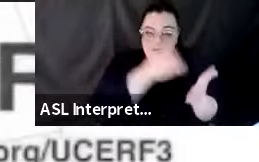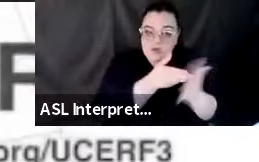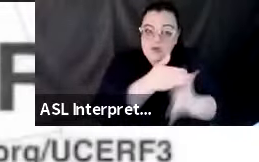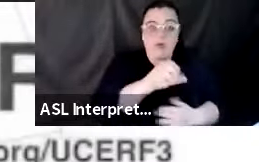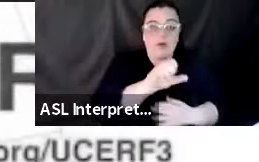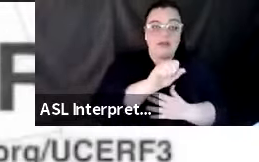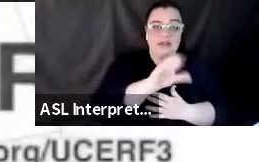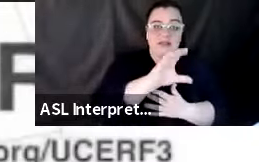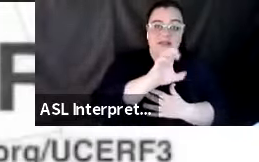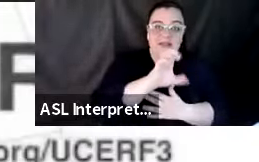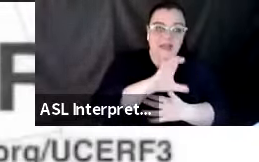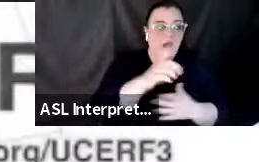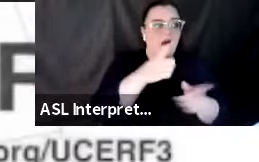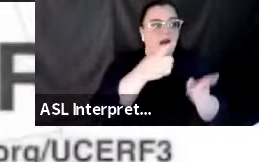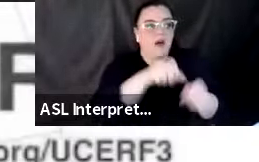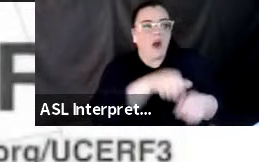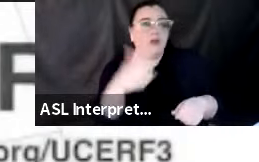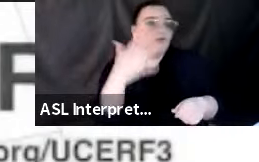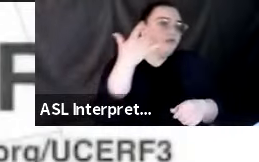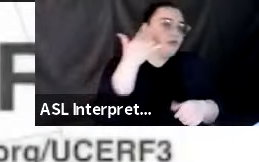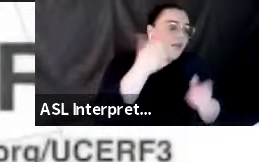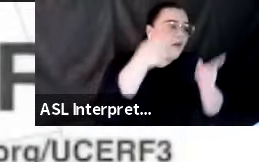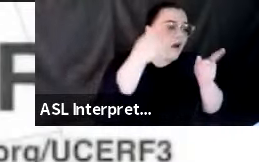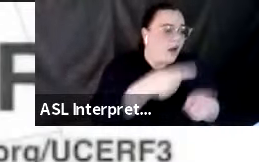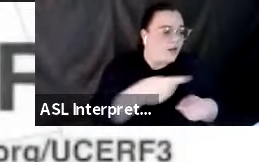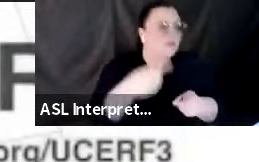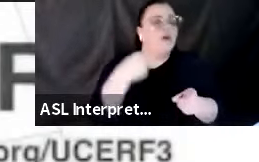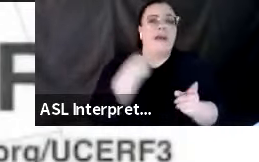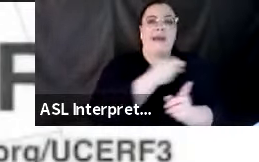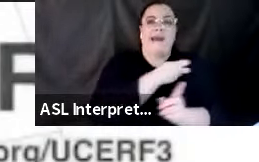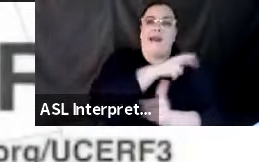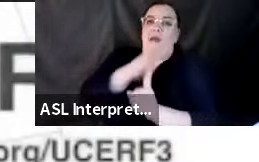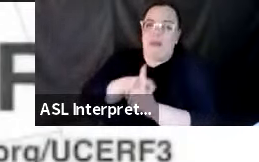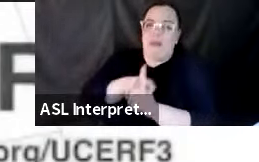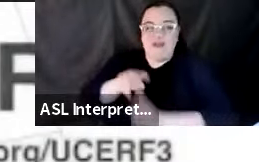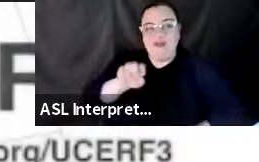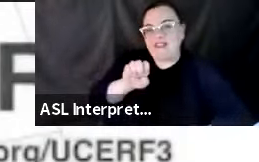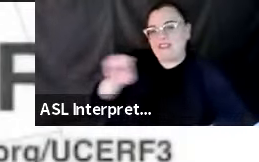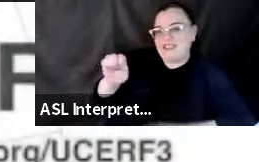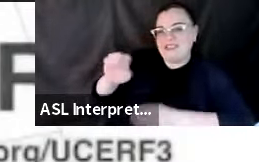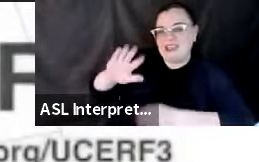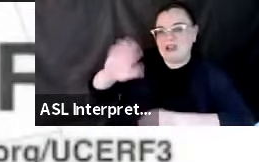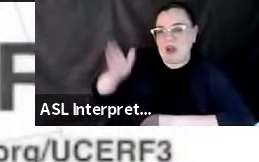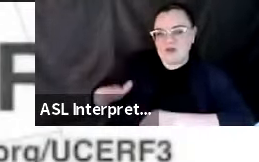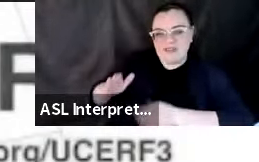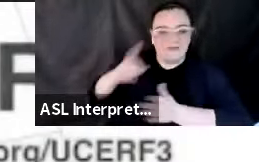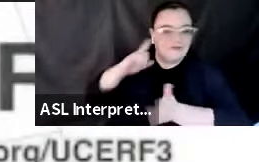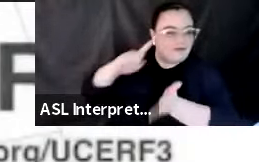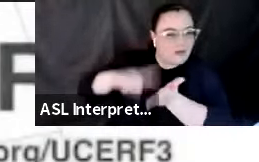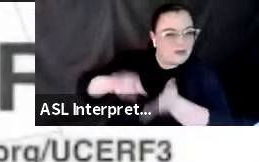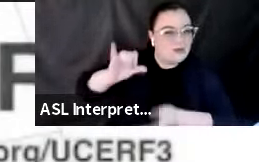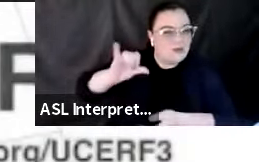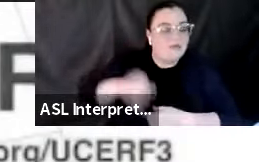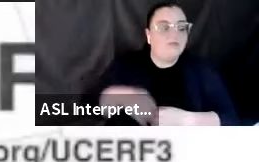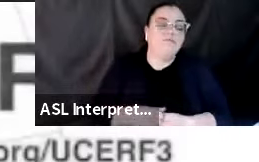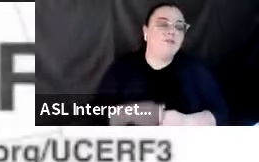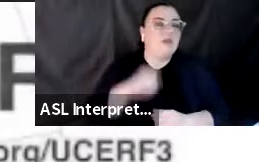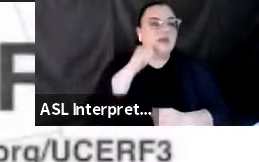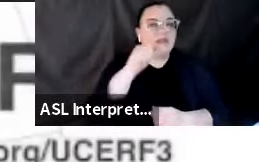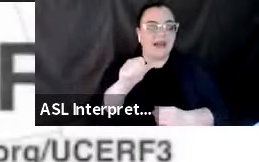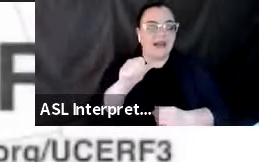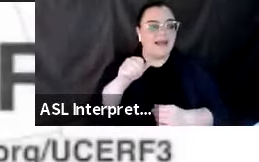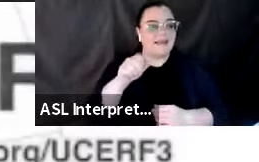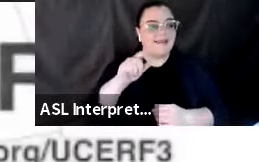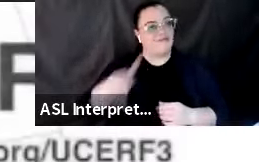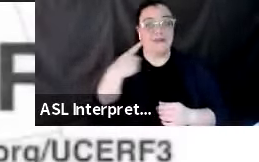uh, in California have been applied to the modeling we do on the East coast as well. So as I said, it was not just a lip